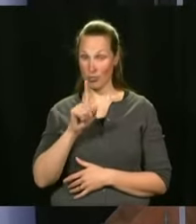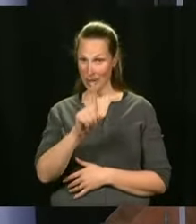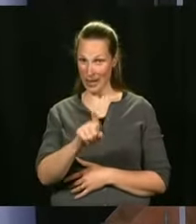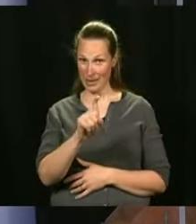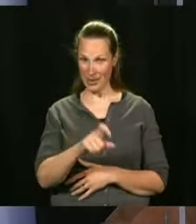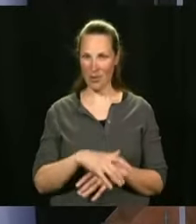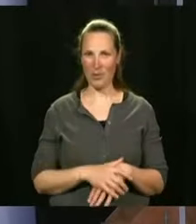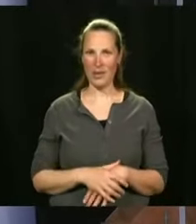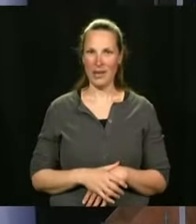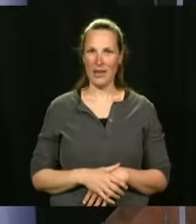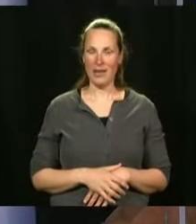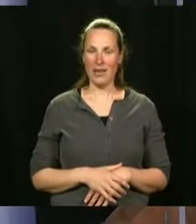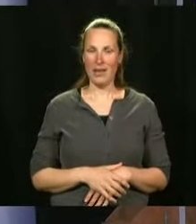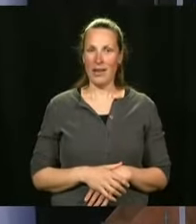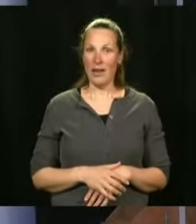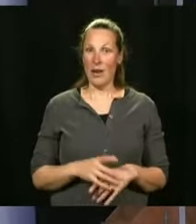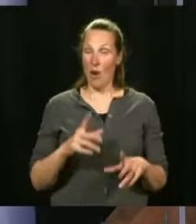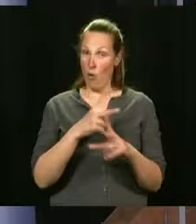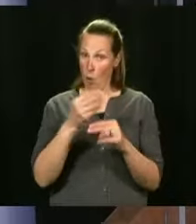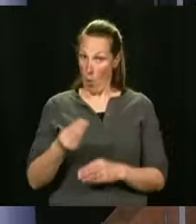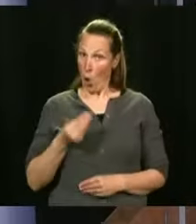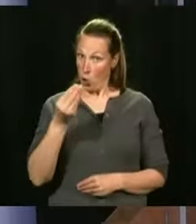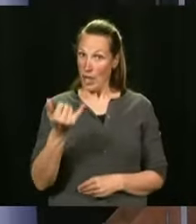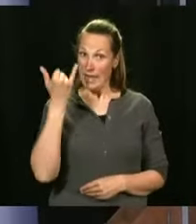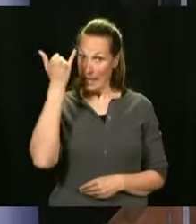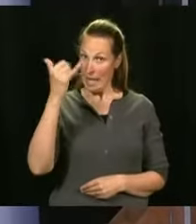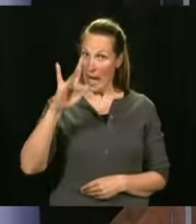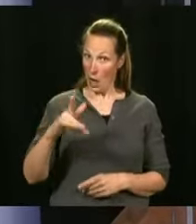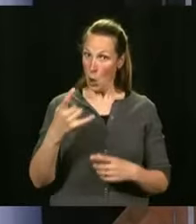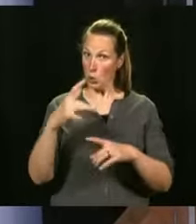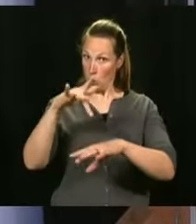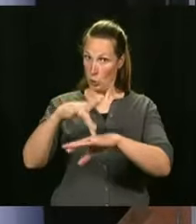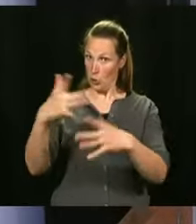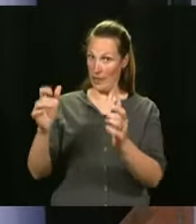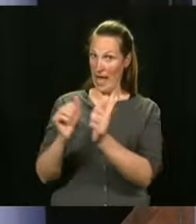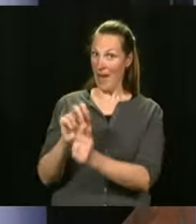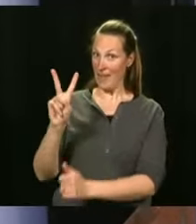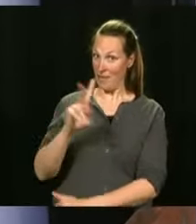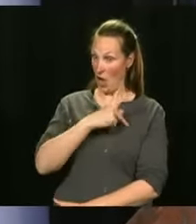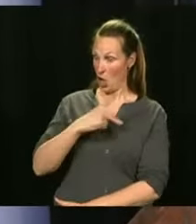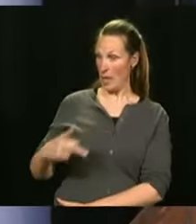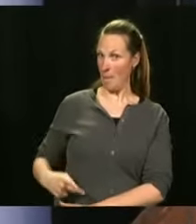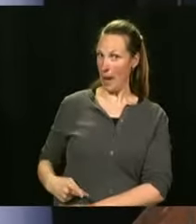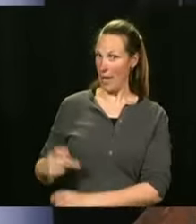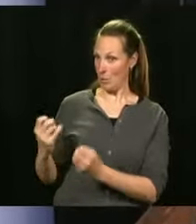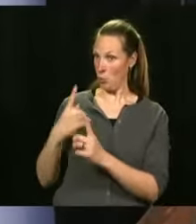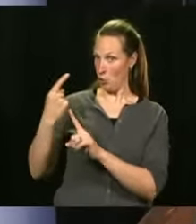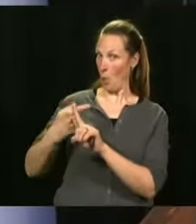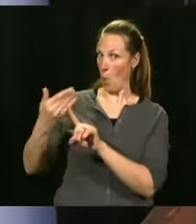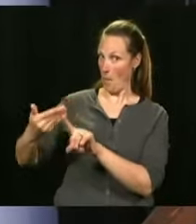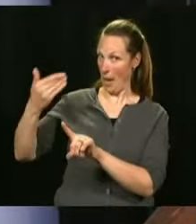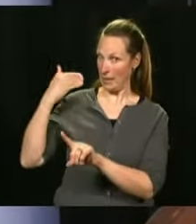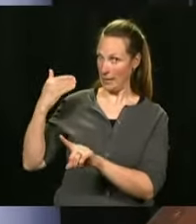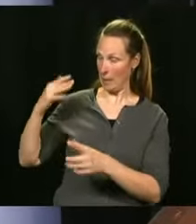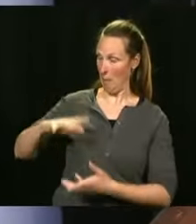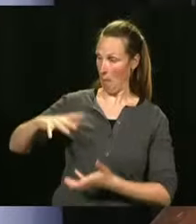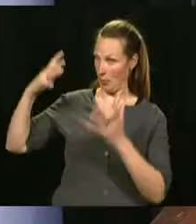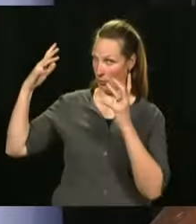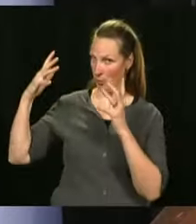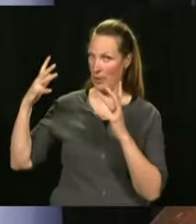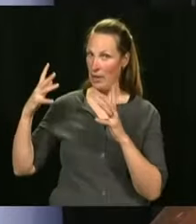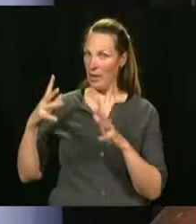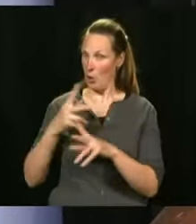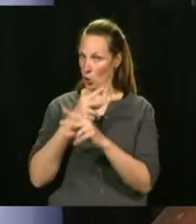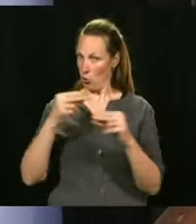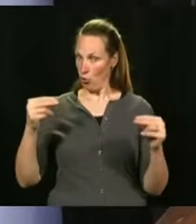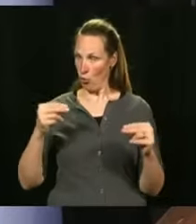don't say that I gave you an idea because we know what happened with my colleague Véronique Prince a few months ago. There are some colleagues who are excited. So